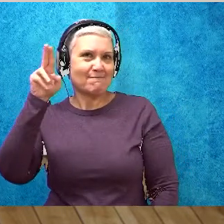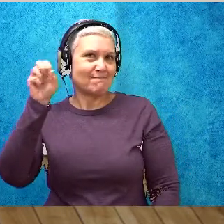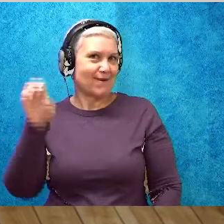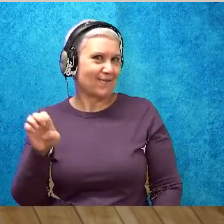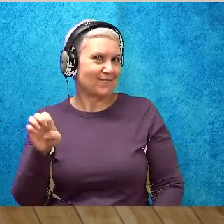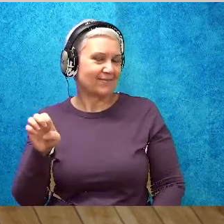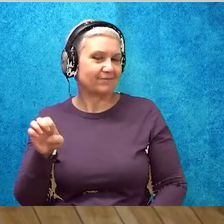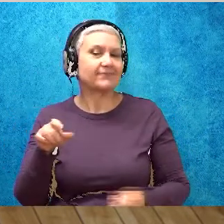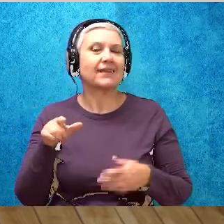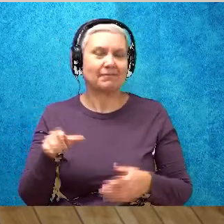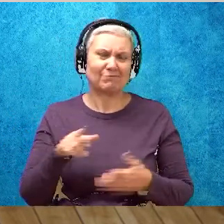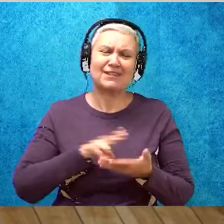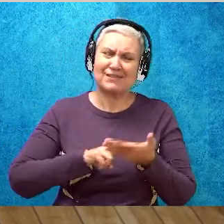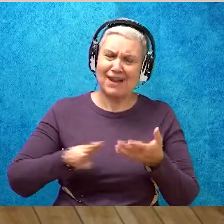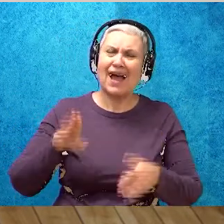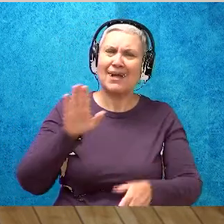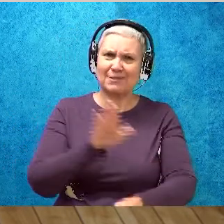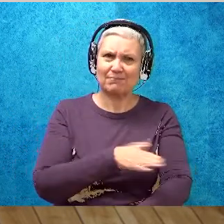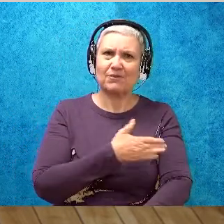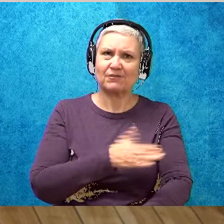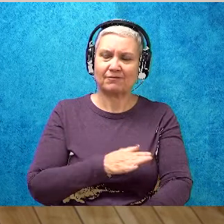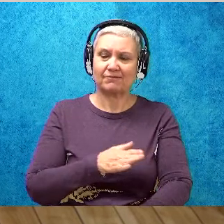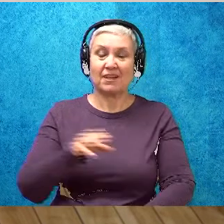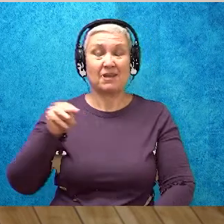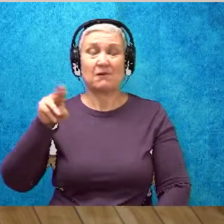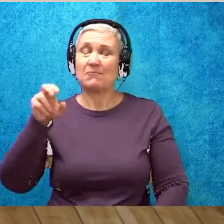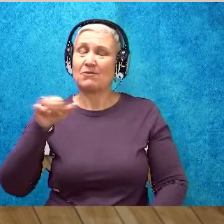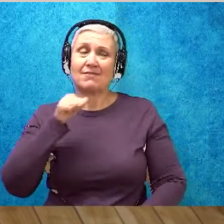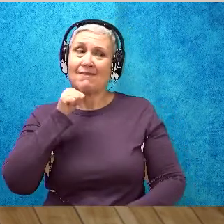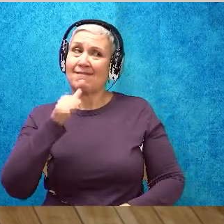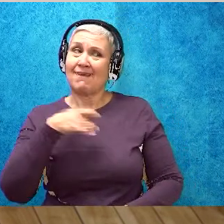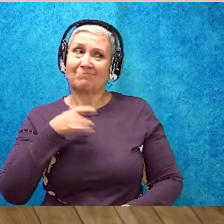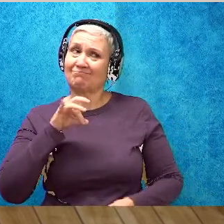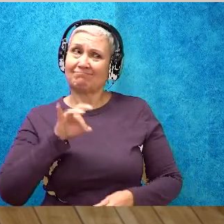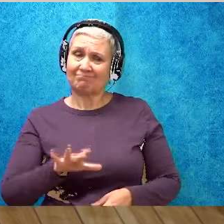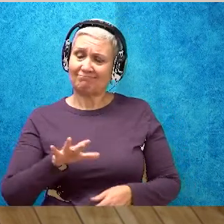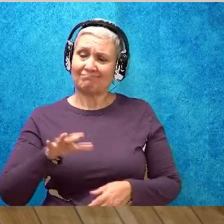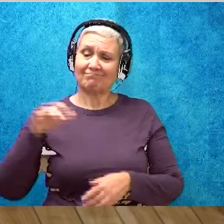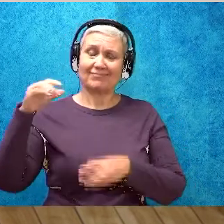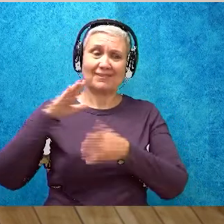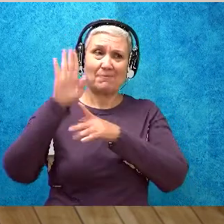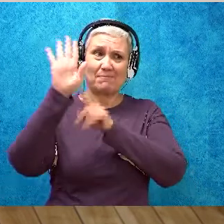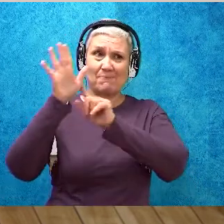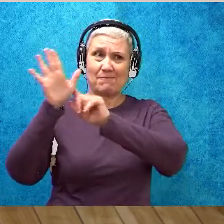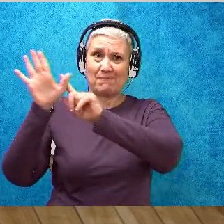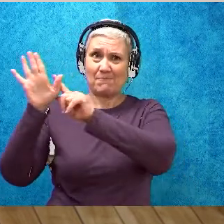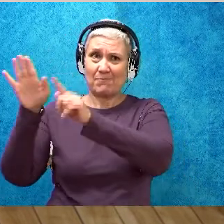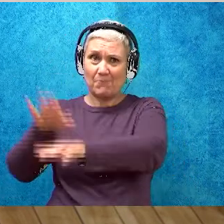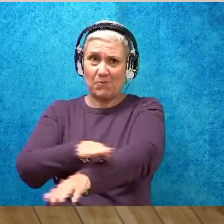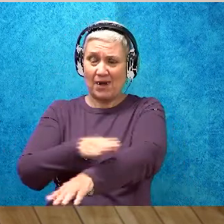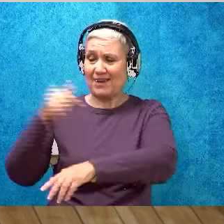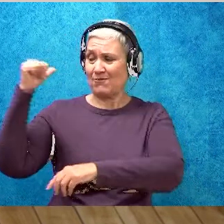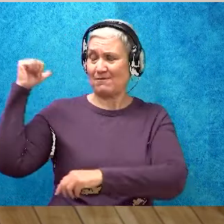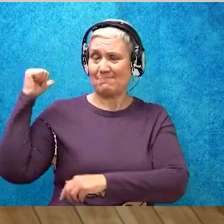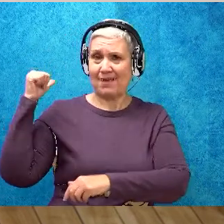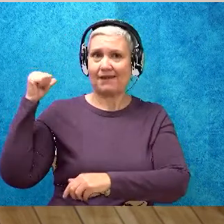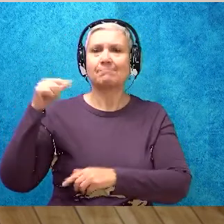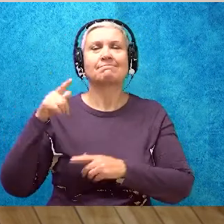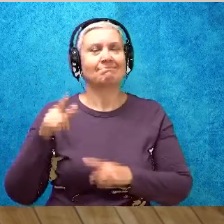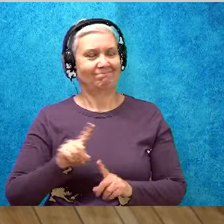Muse does not like branches on his back, but he does like Luke's music.